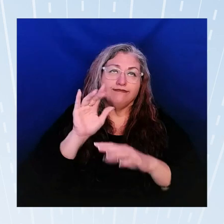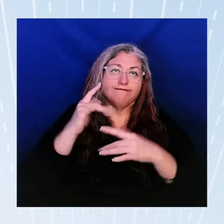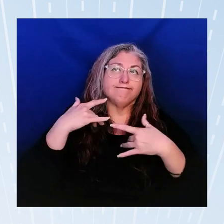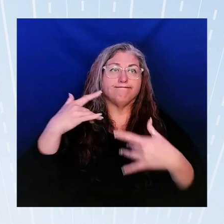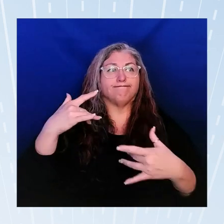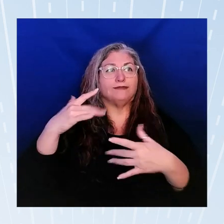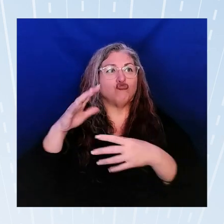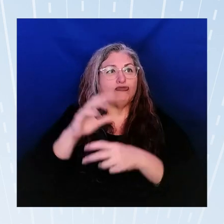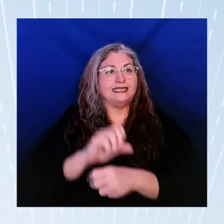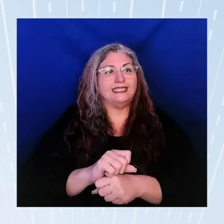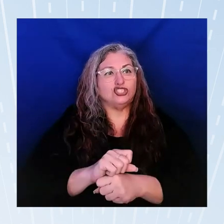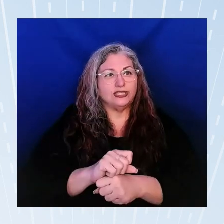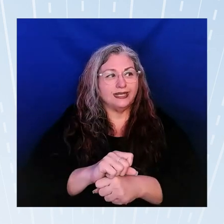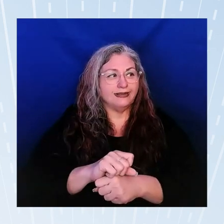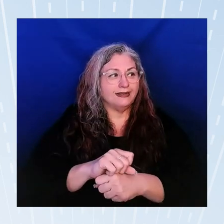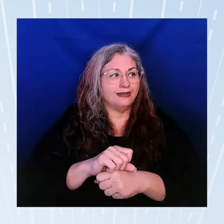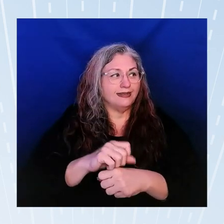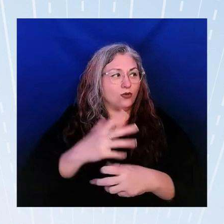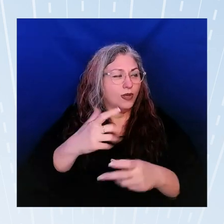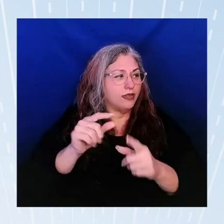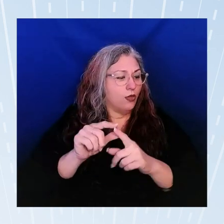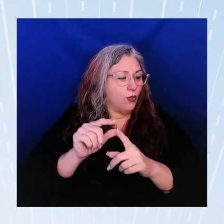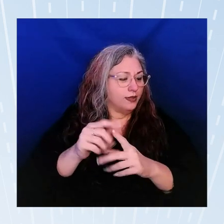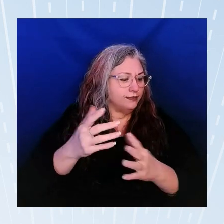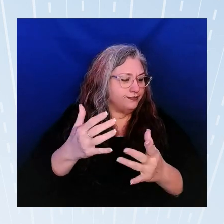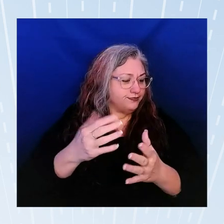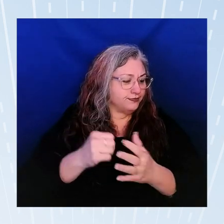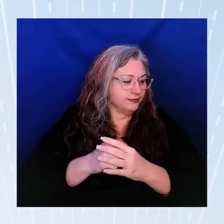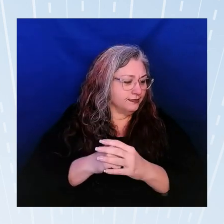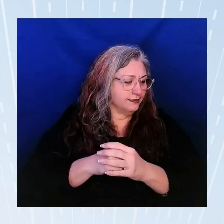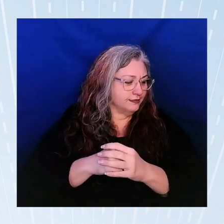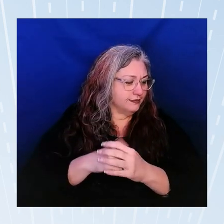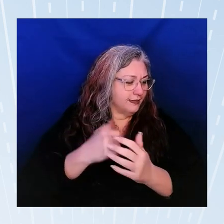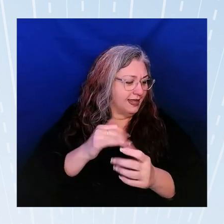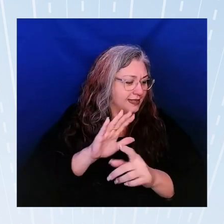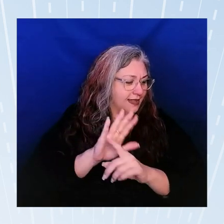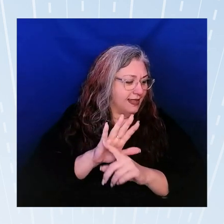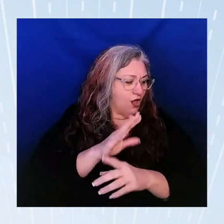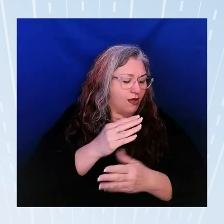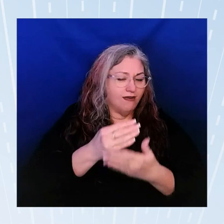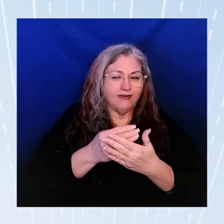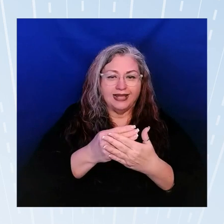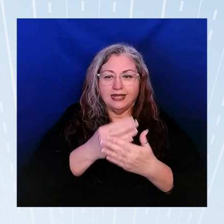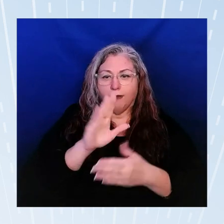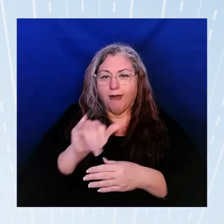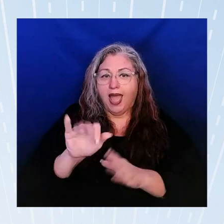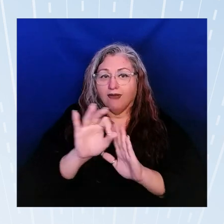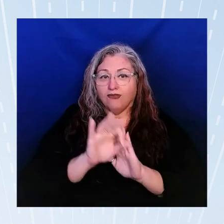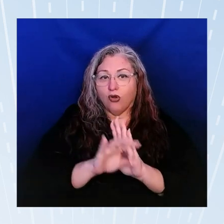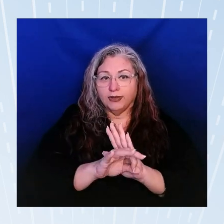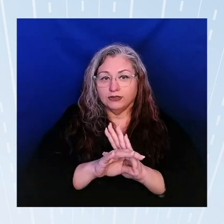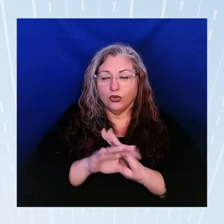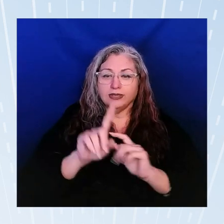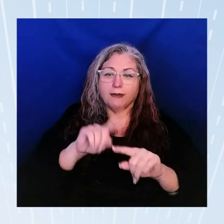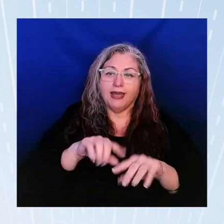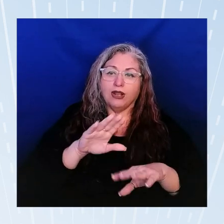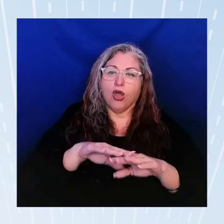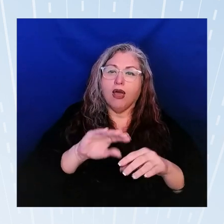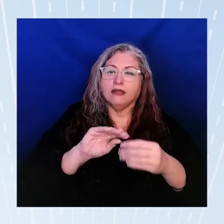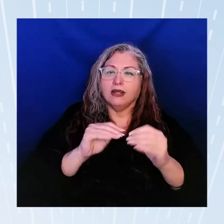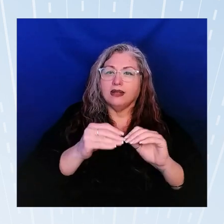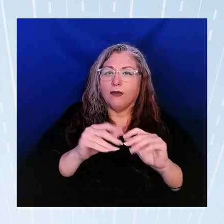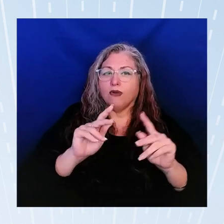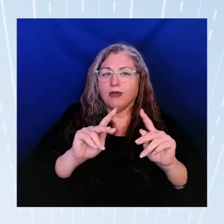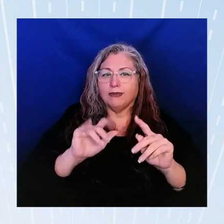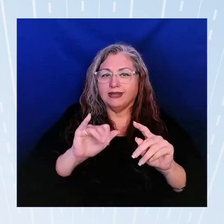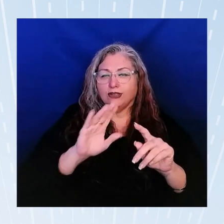just you know just what's the term it's they're funded by formula so by population which is you know speaks to